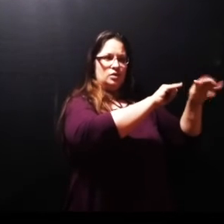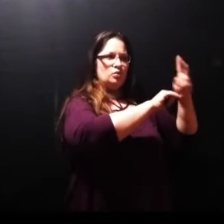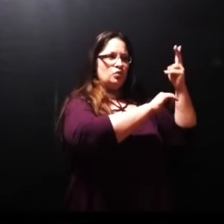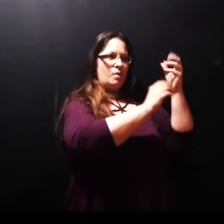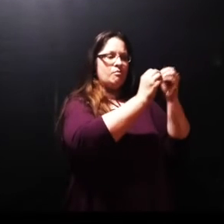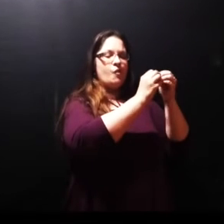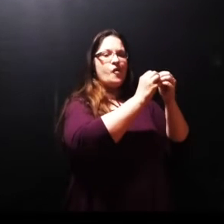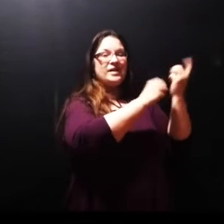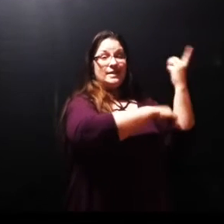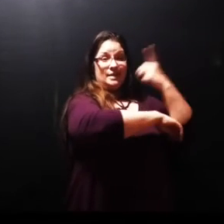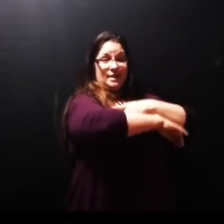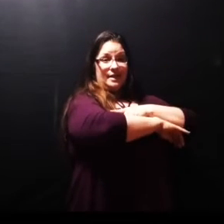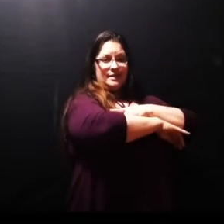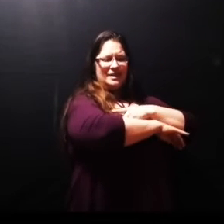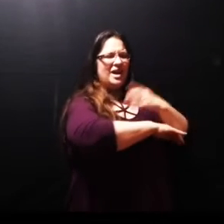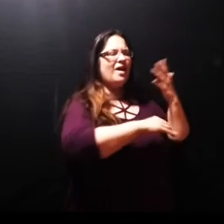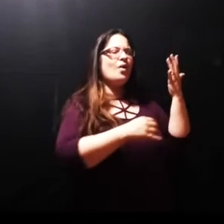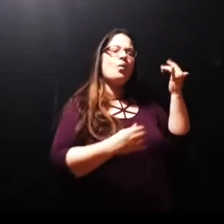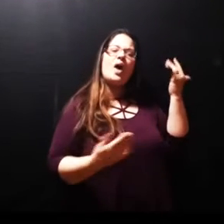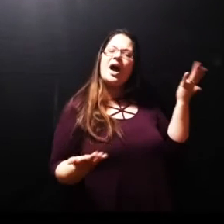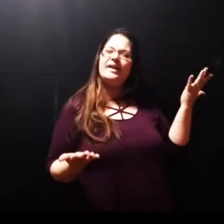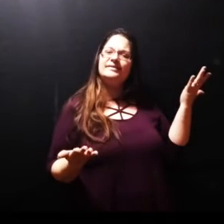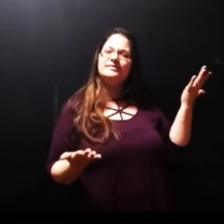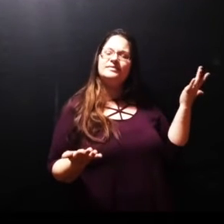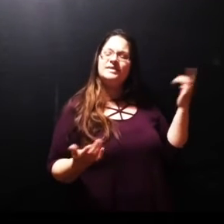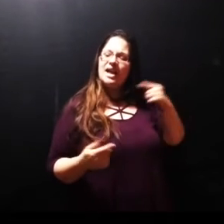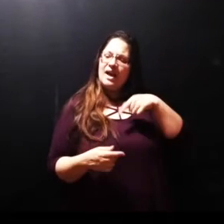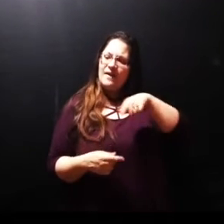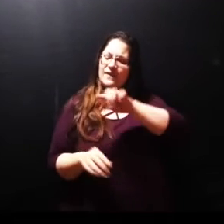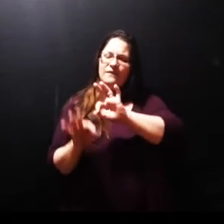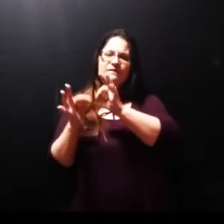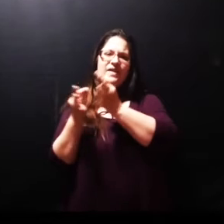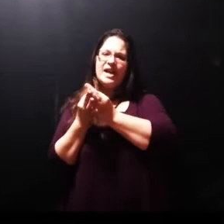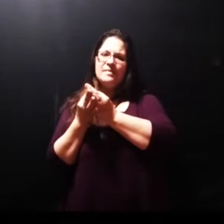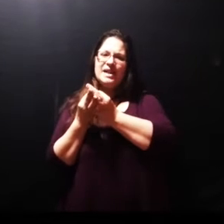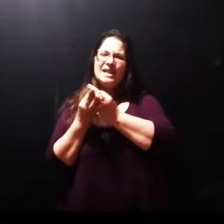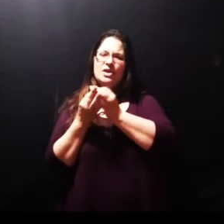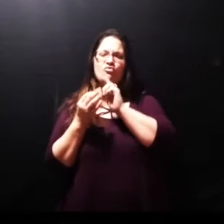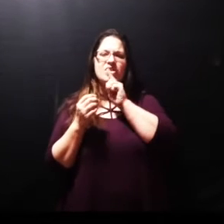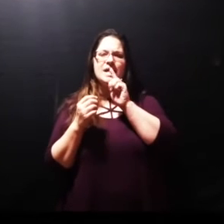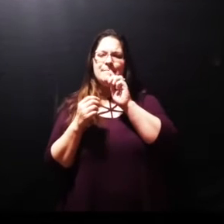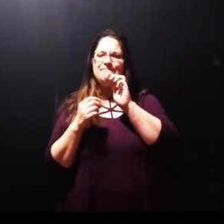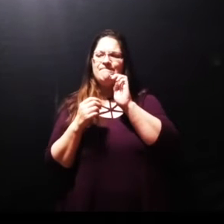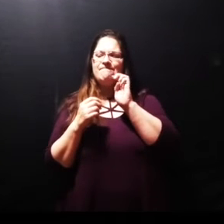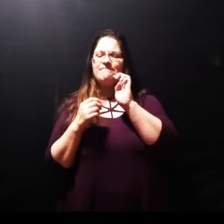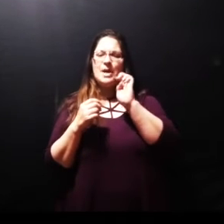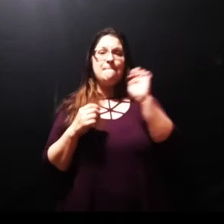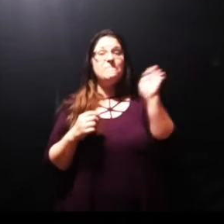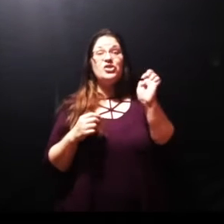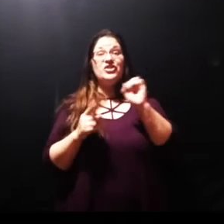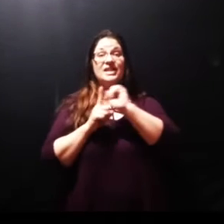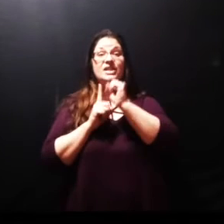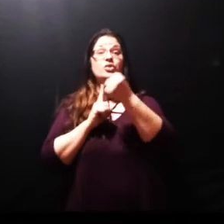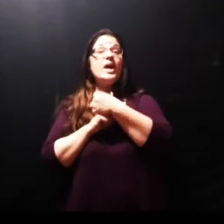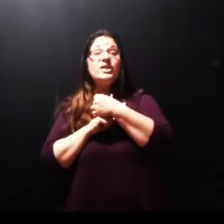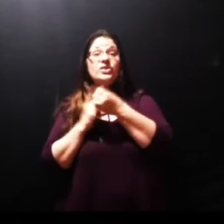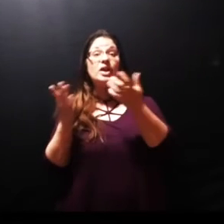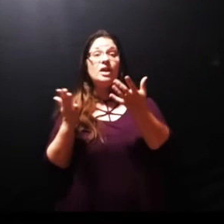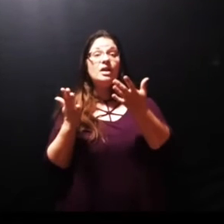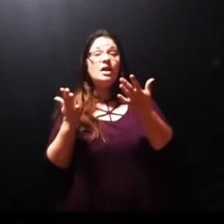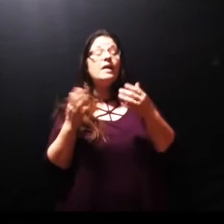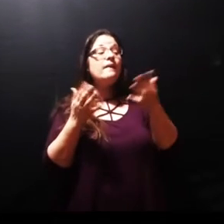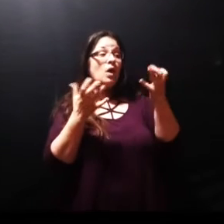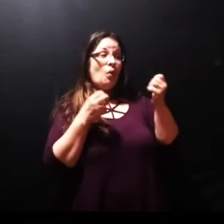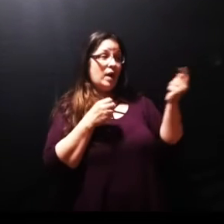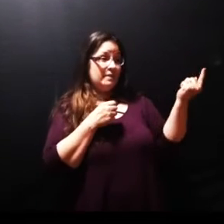why is that this family is in an emergency they have sent for him to come they want him there